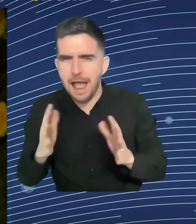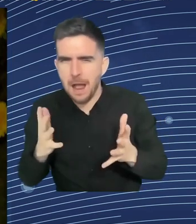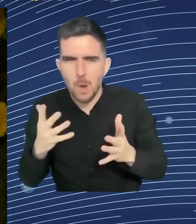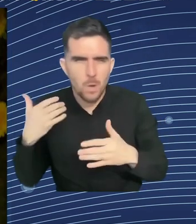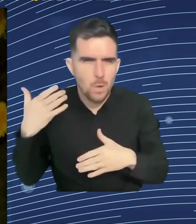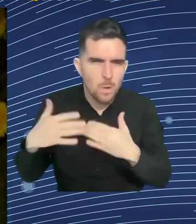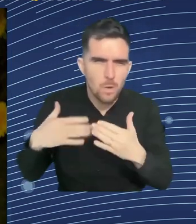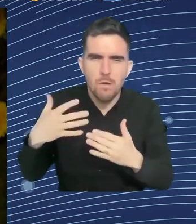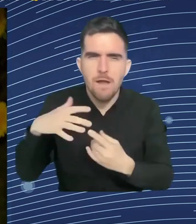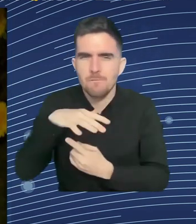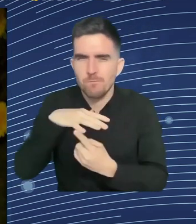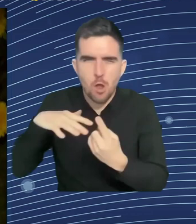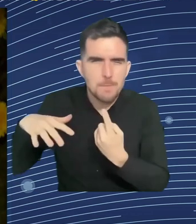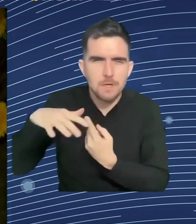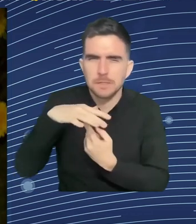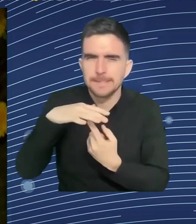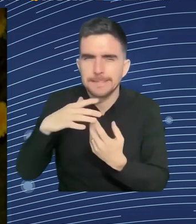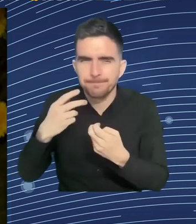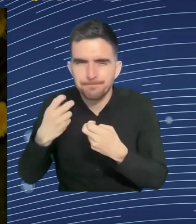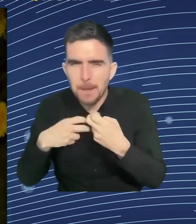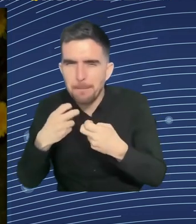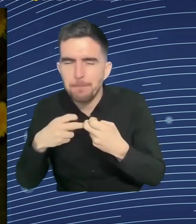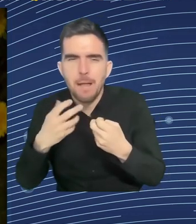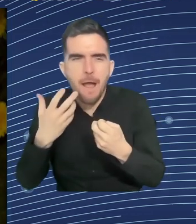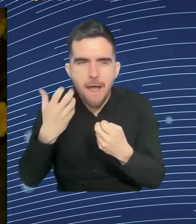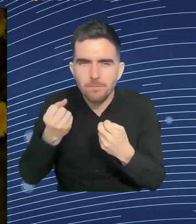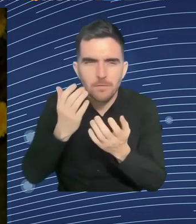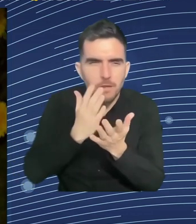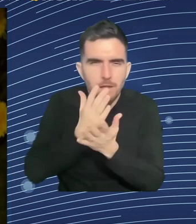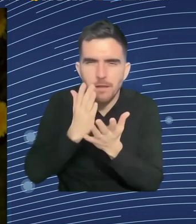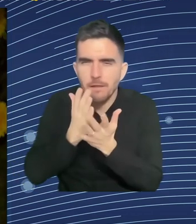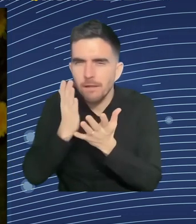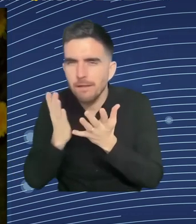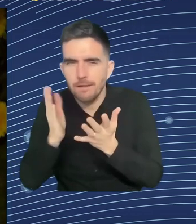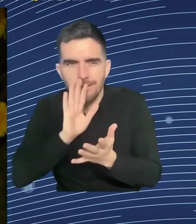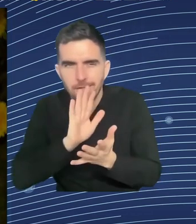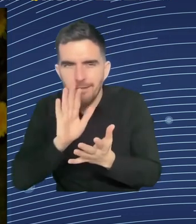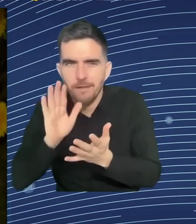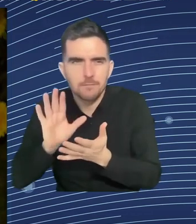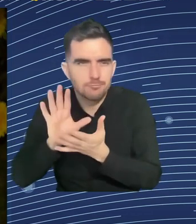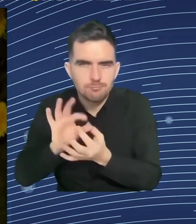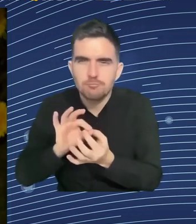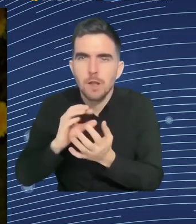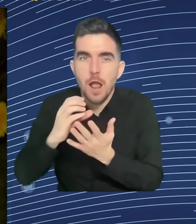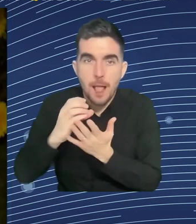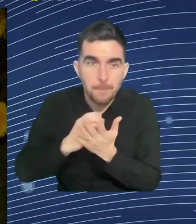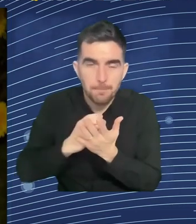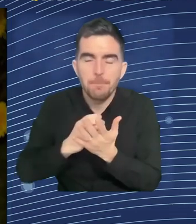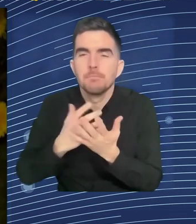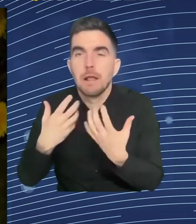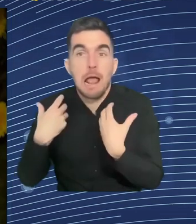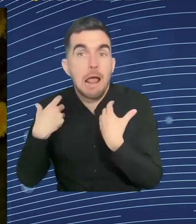You also have to raise awareness among all curriculum in order for people to understand the ins and outs of AI.